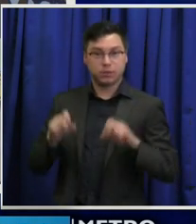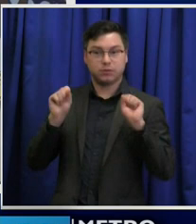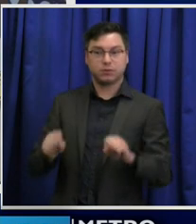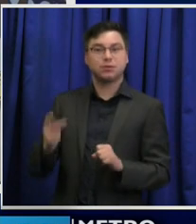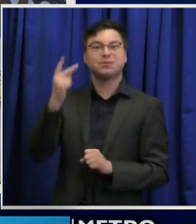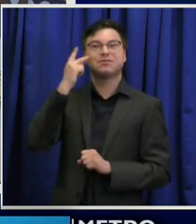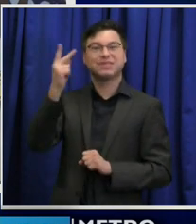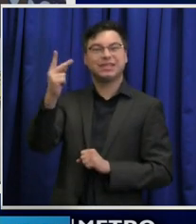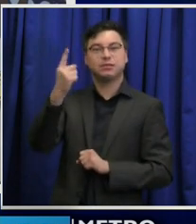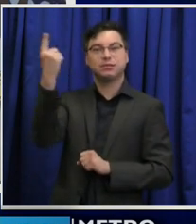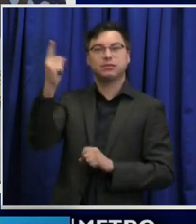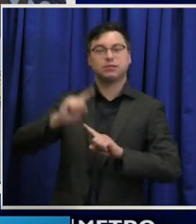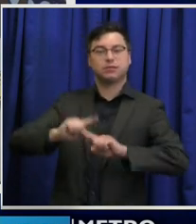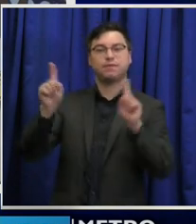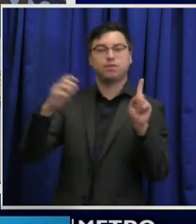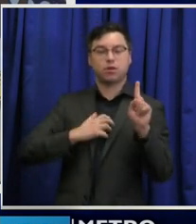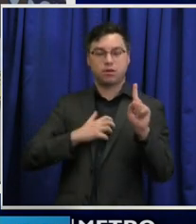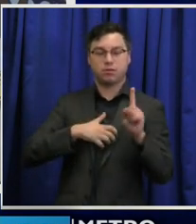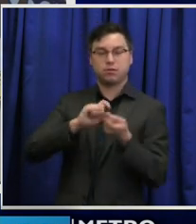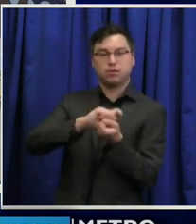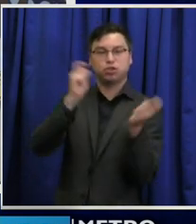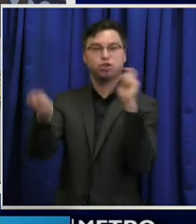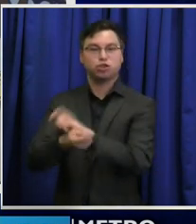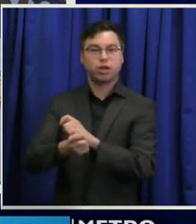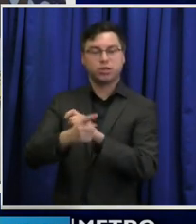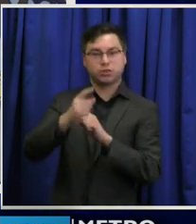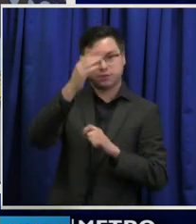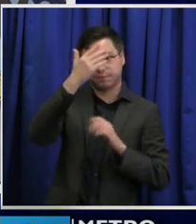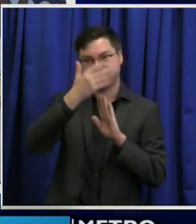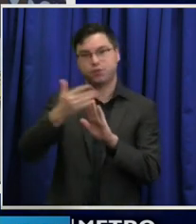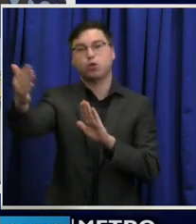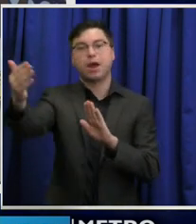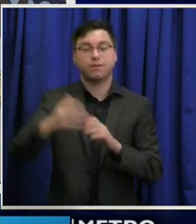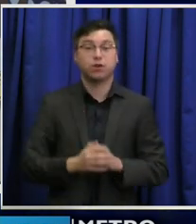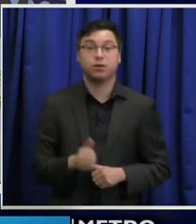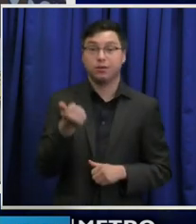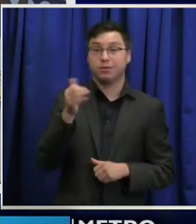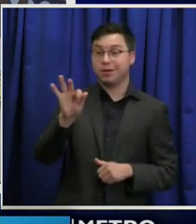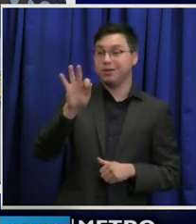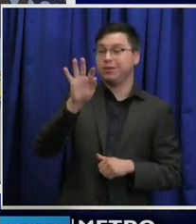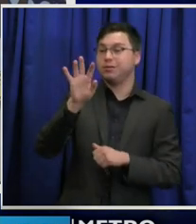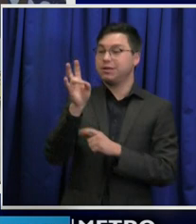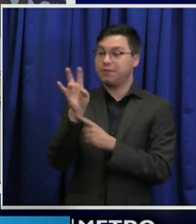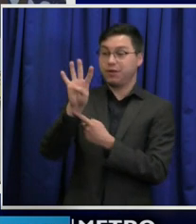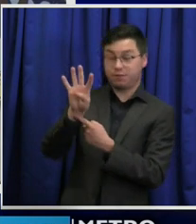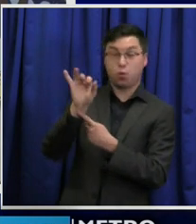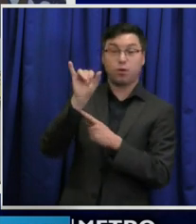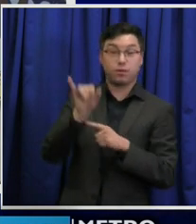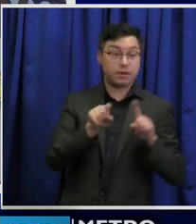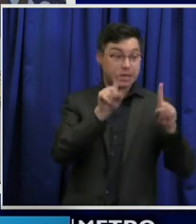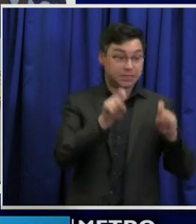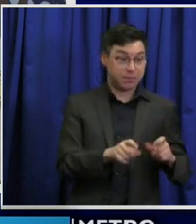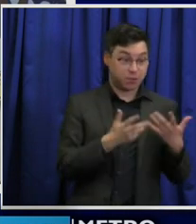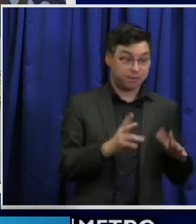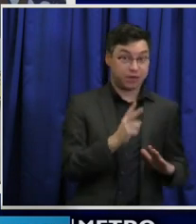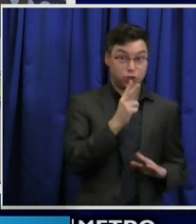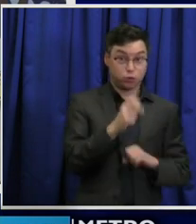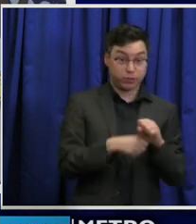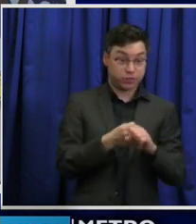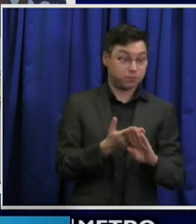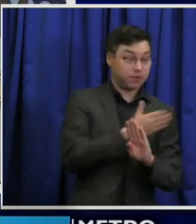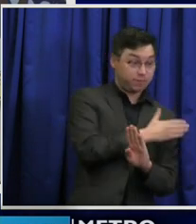forever in very positive ways. In 1974, two years after the experiment was extended, a